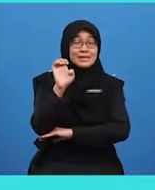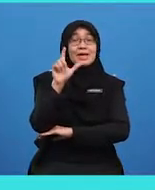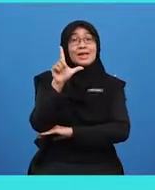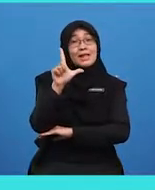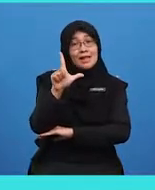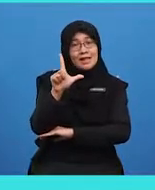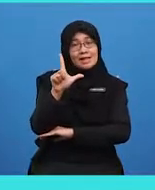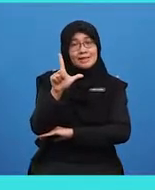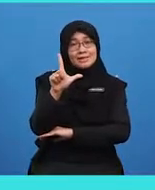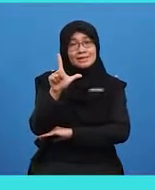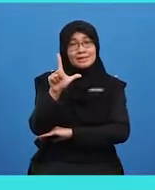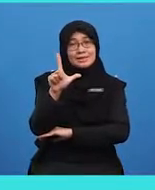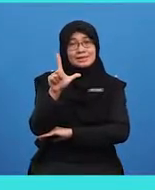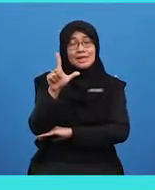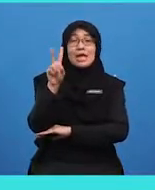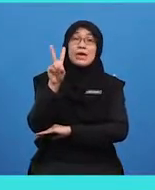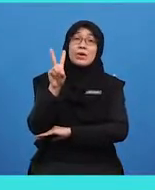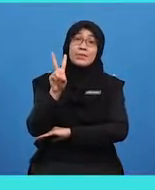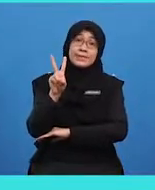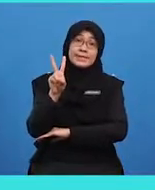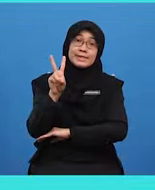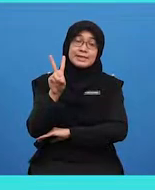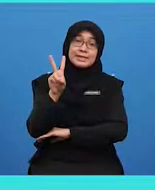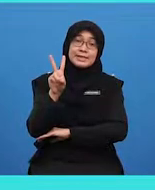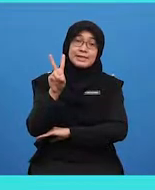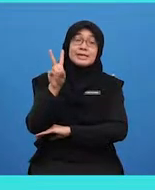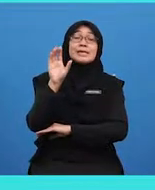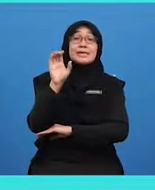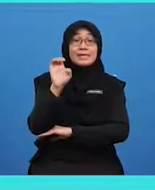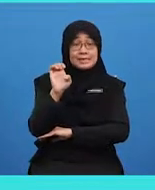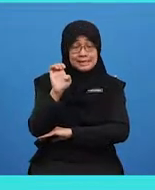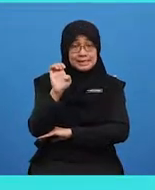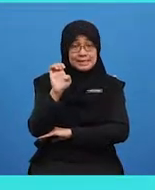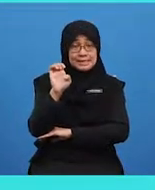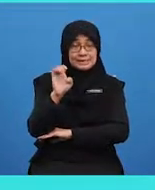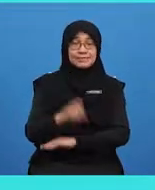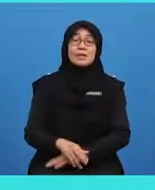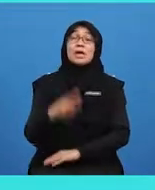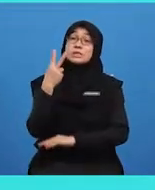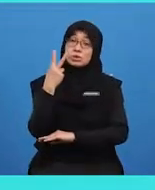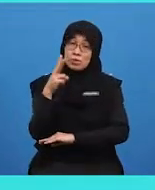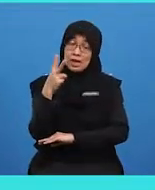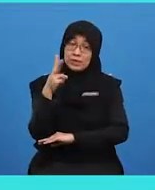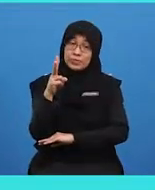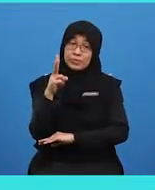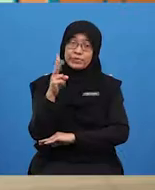L, V, E, 12.